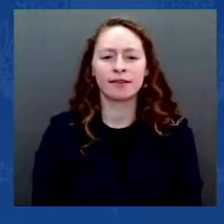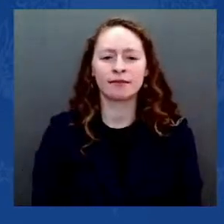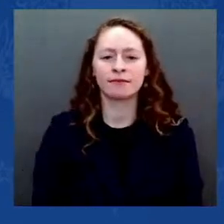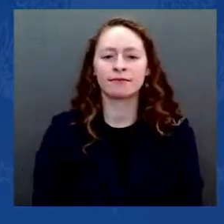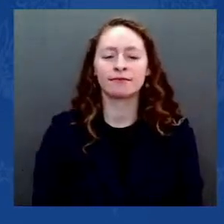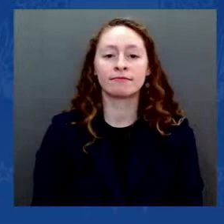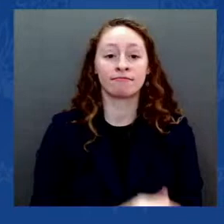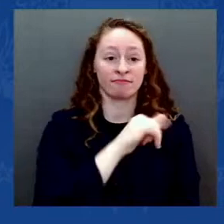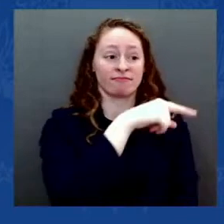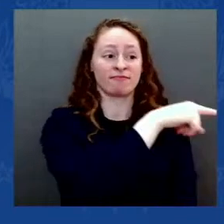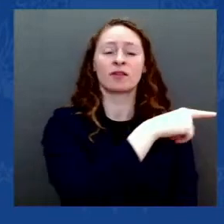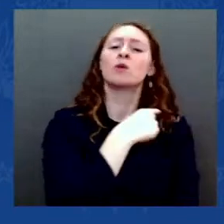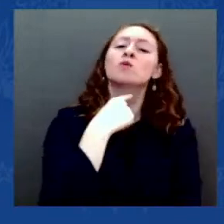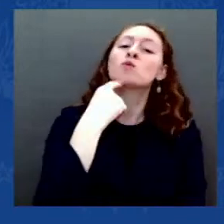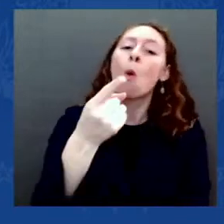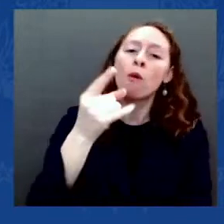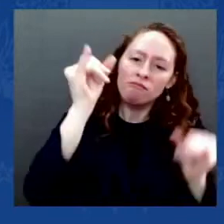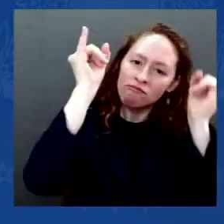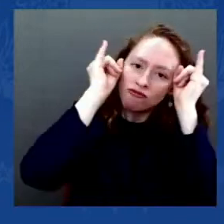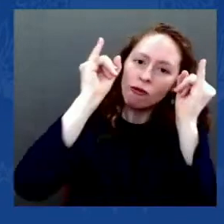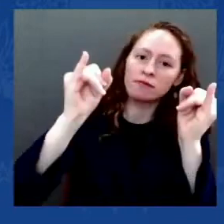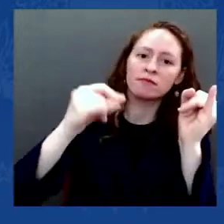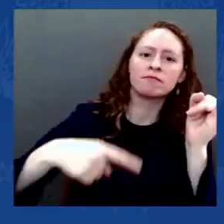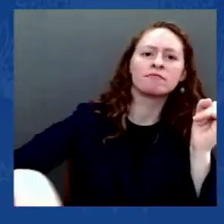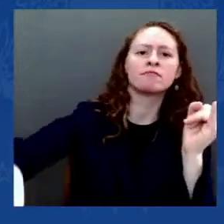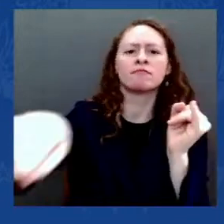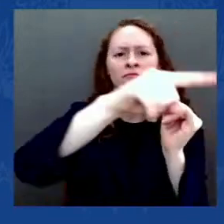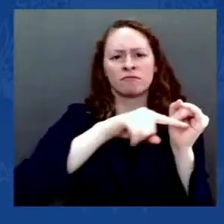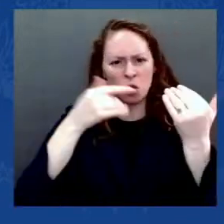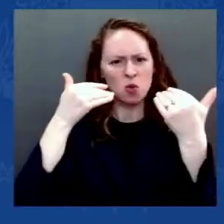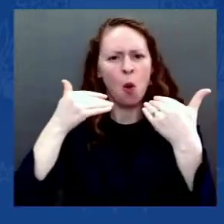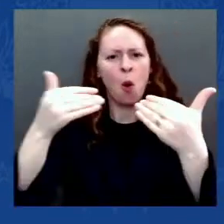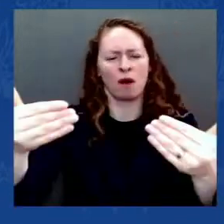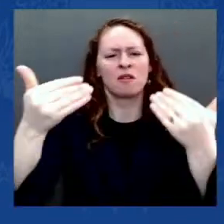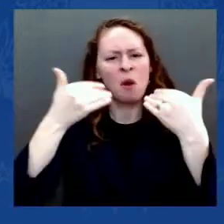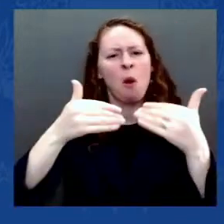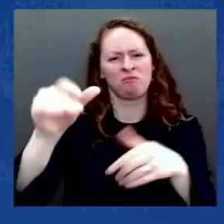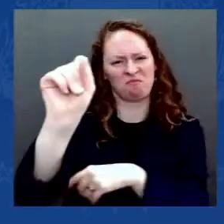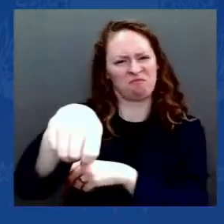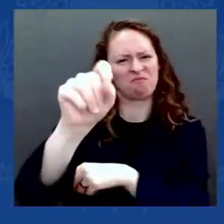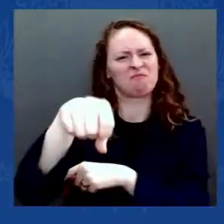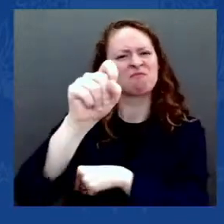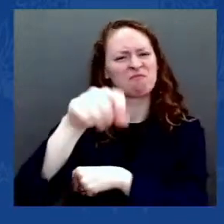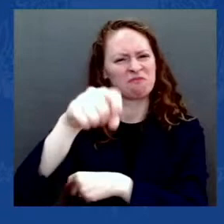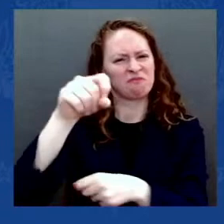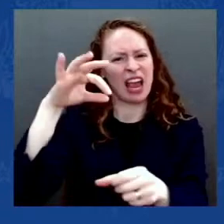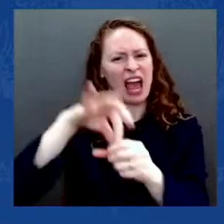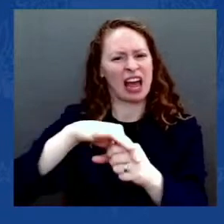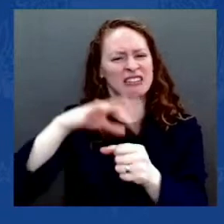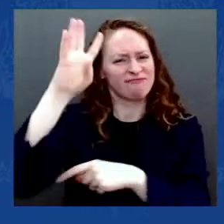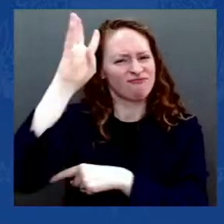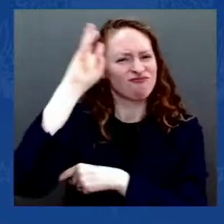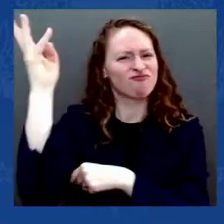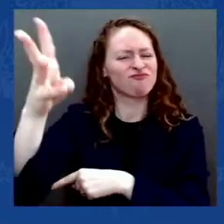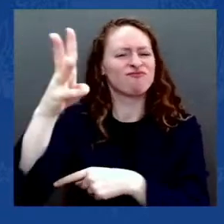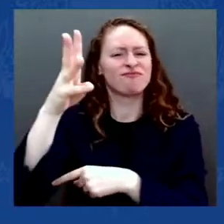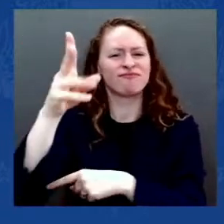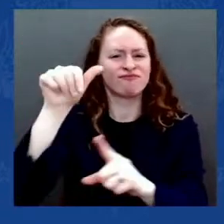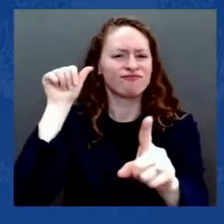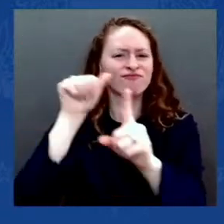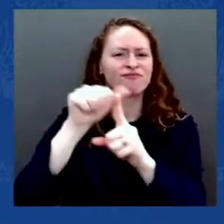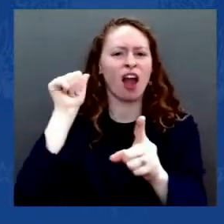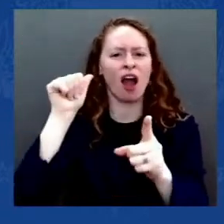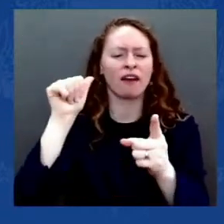and defy the will of the voters. But their plot was foiled. Congressmen, Democrats, Republicans, stayed.